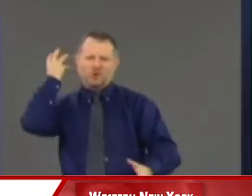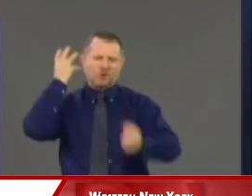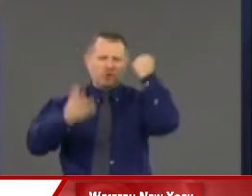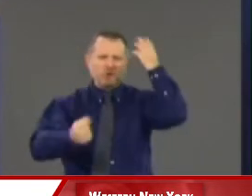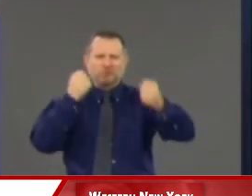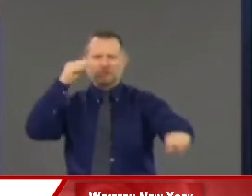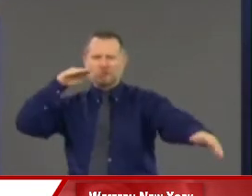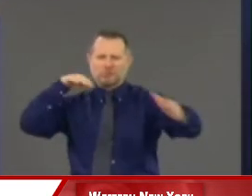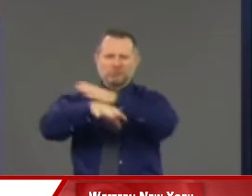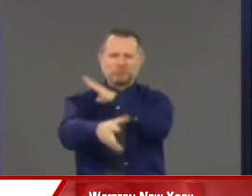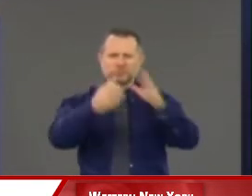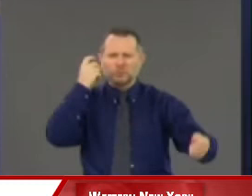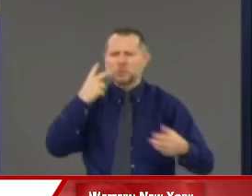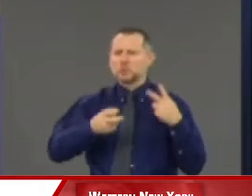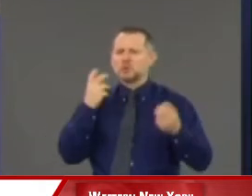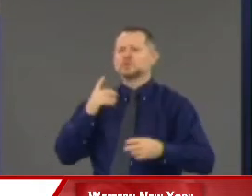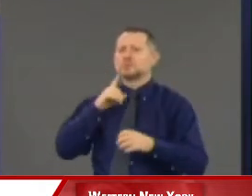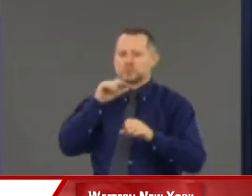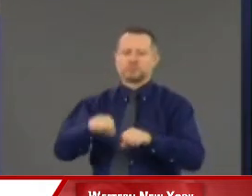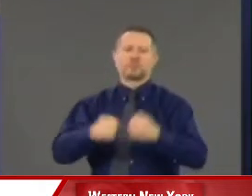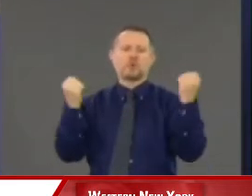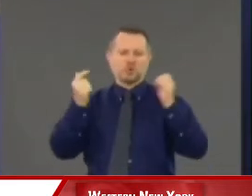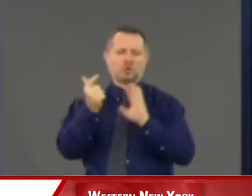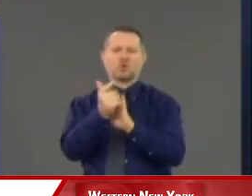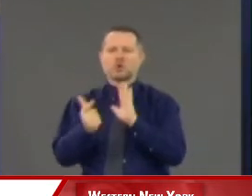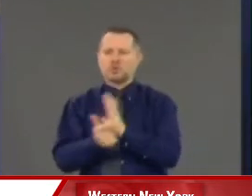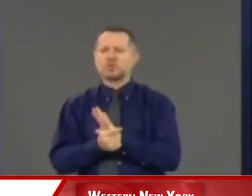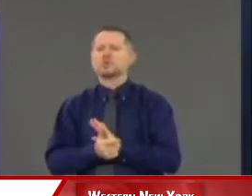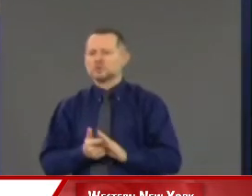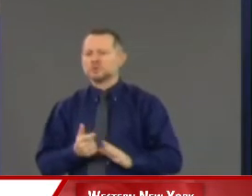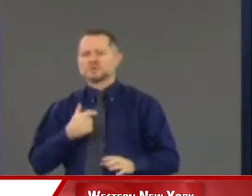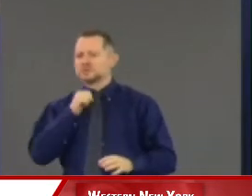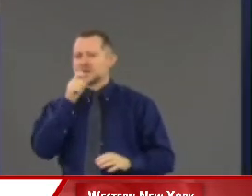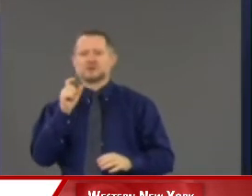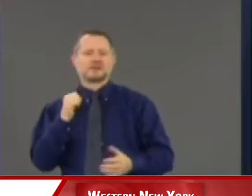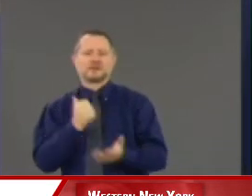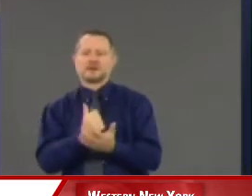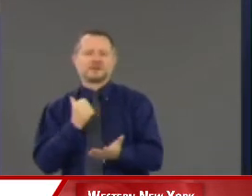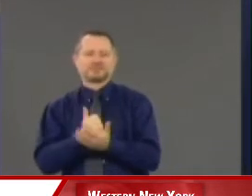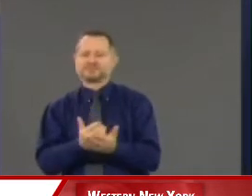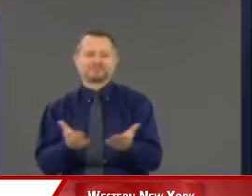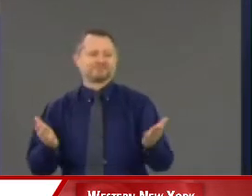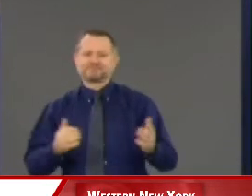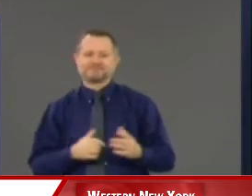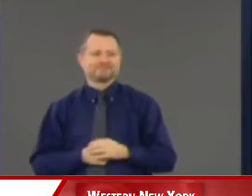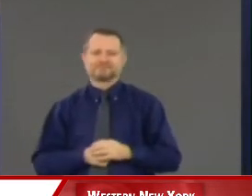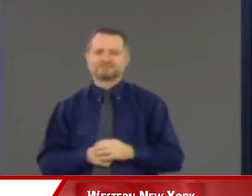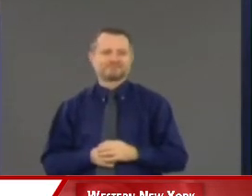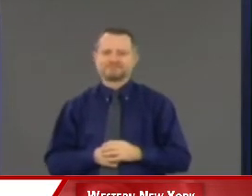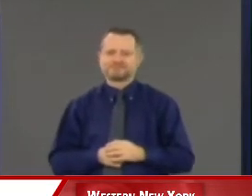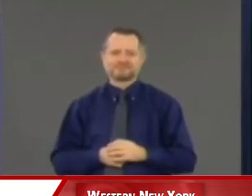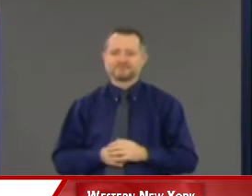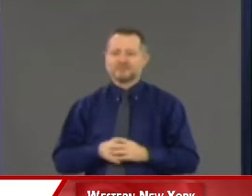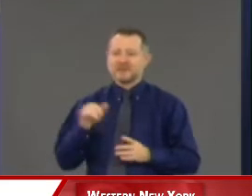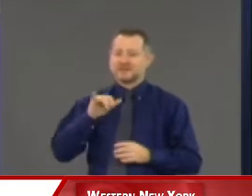seen that. That's very destructive on a number of levels. As I said, it